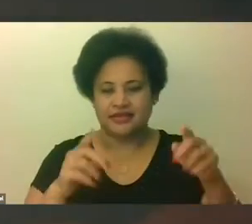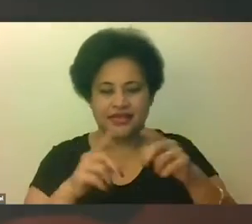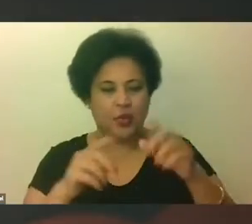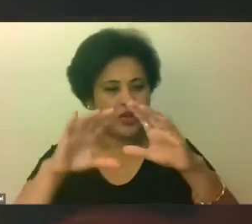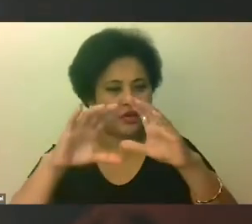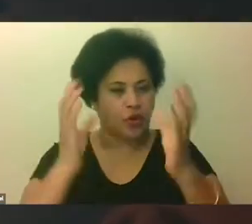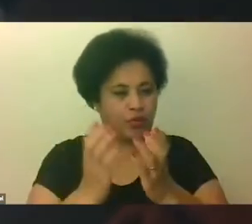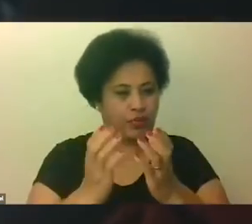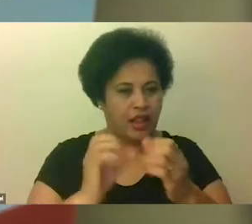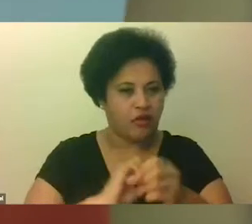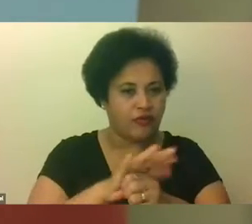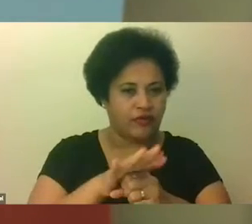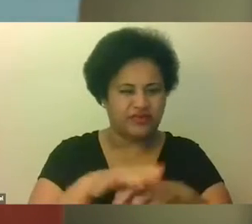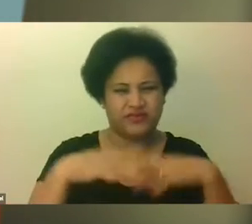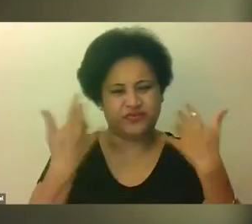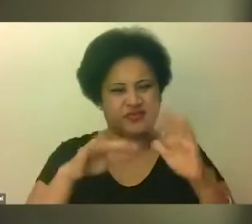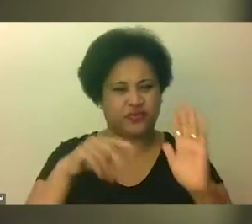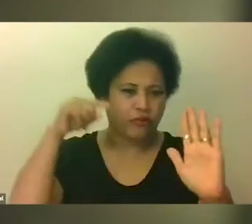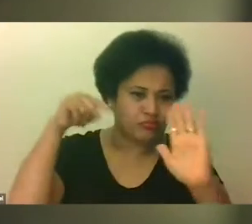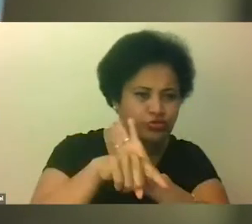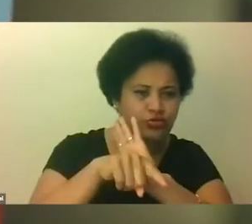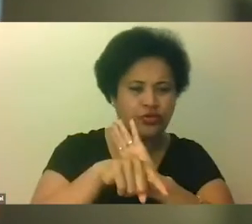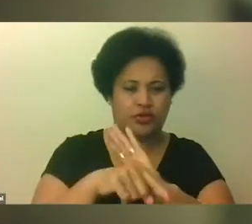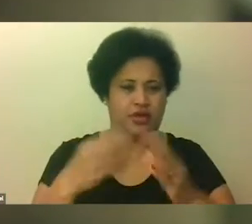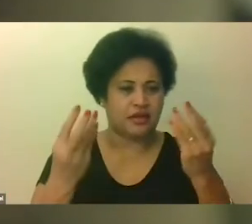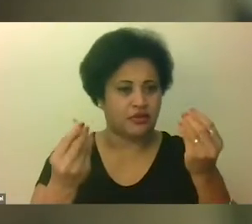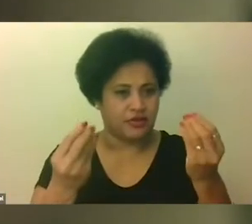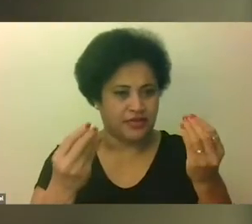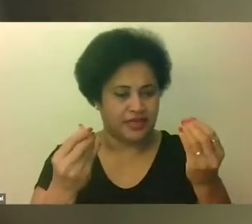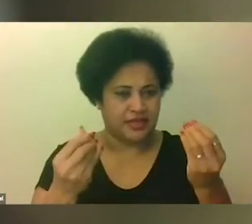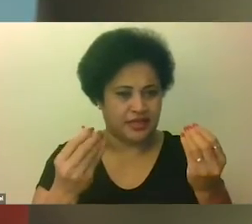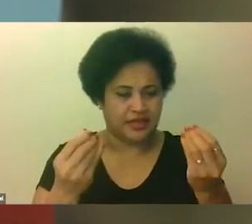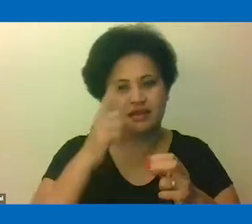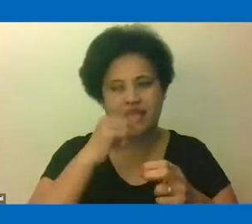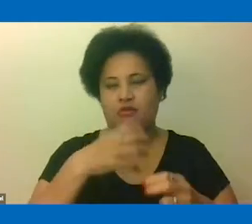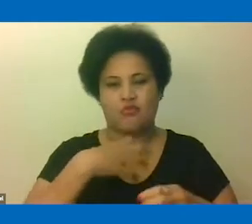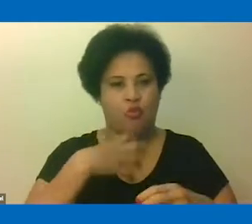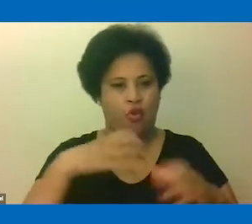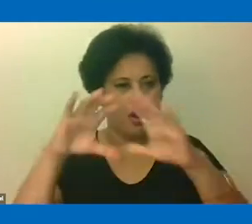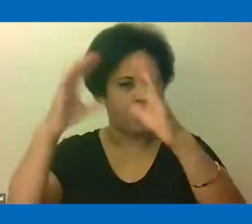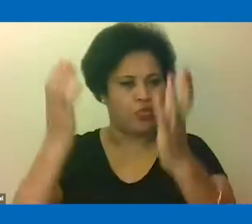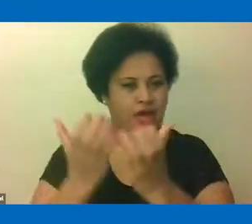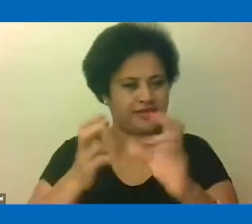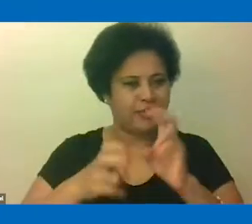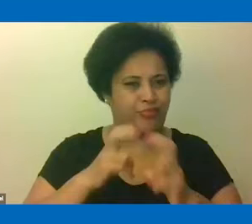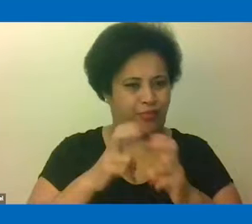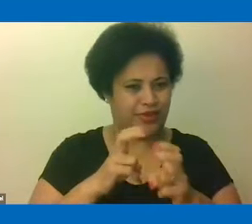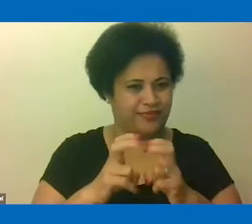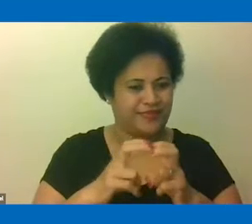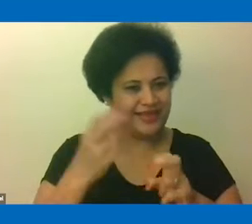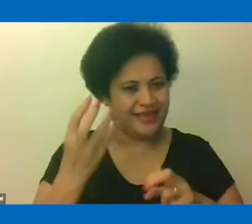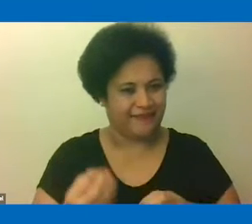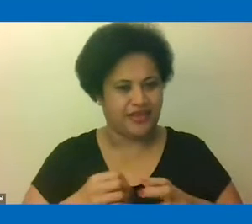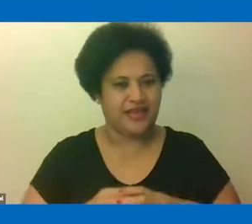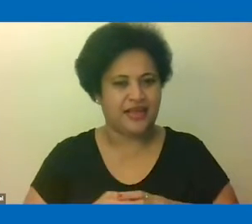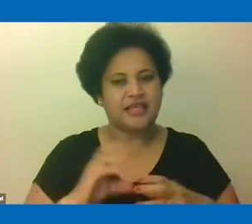which has hit our economies, our societies, families and individuals so hard. It is only through taking a human rights-based